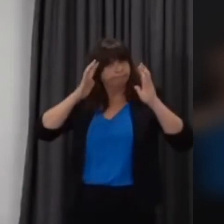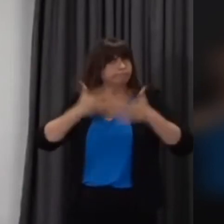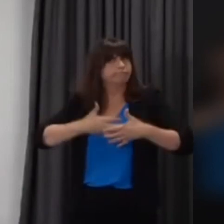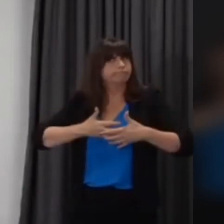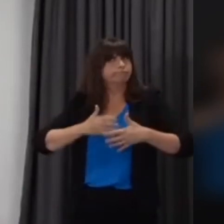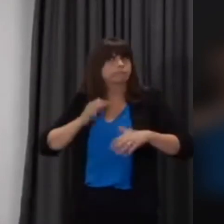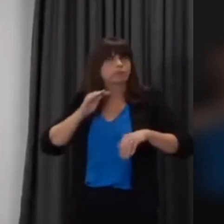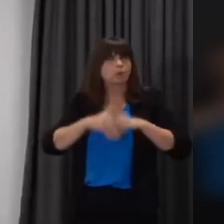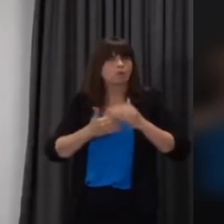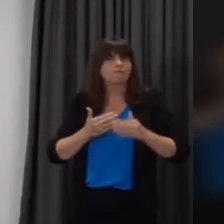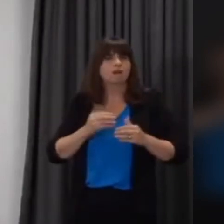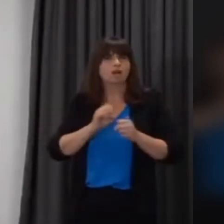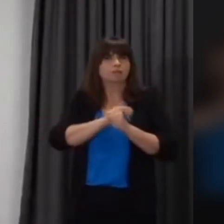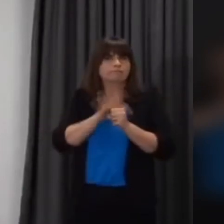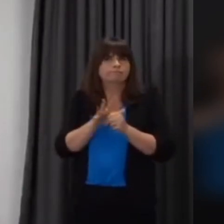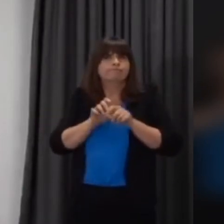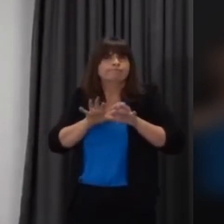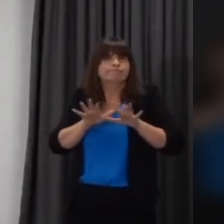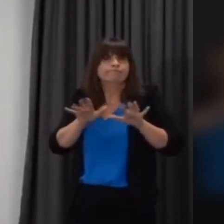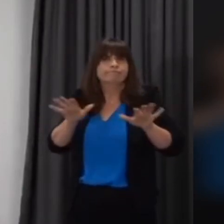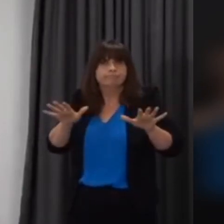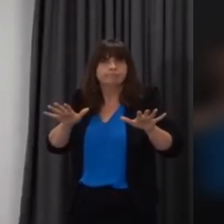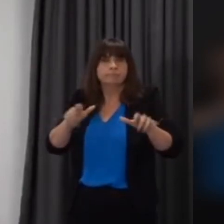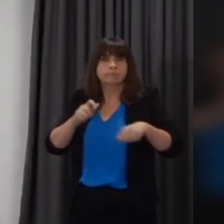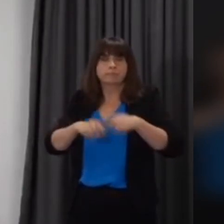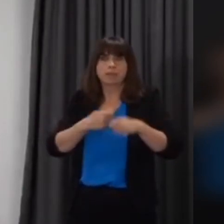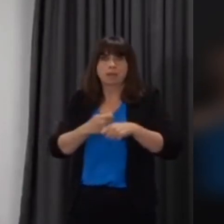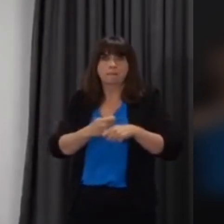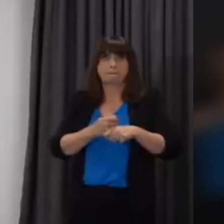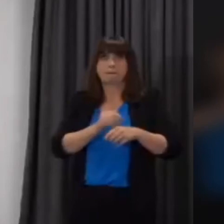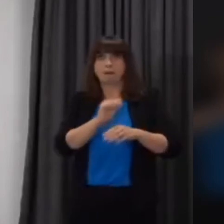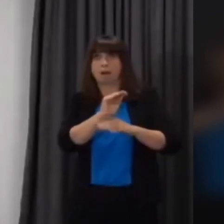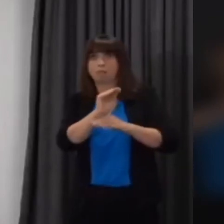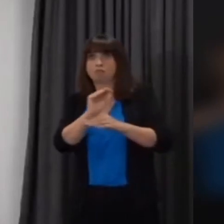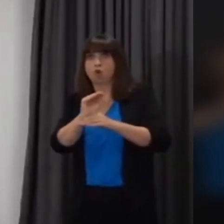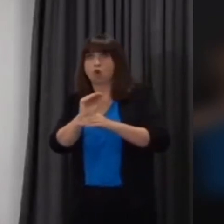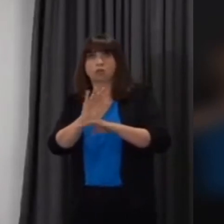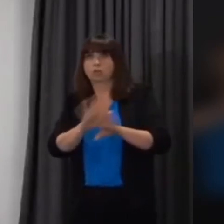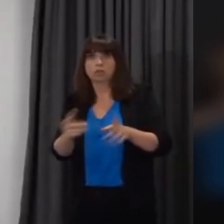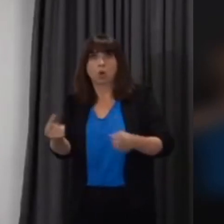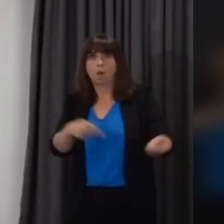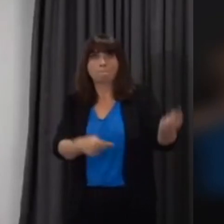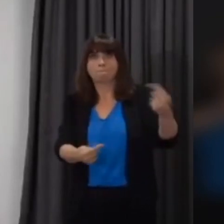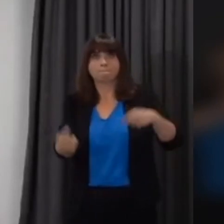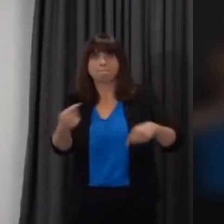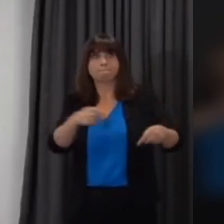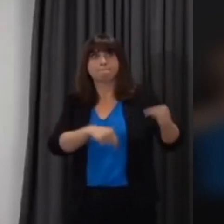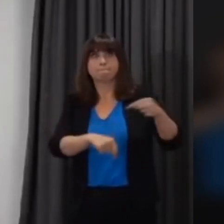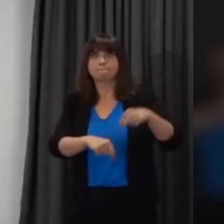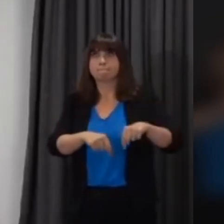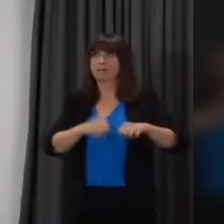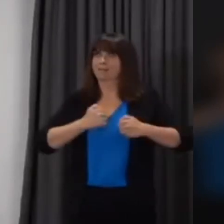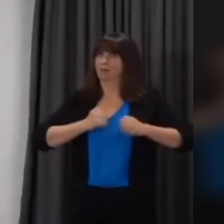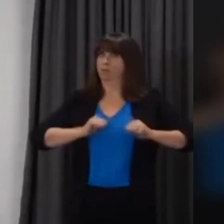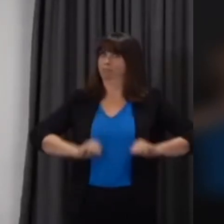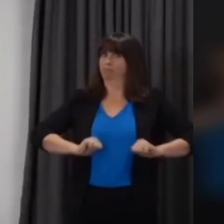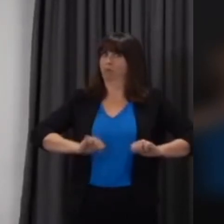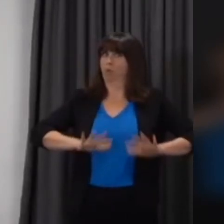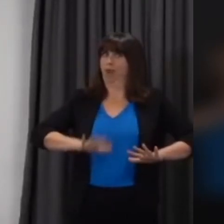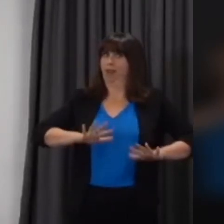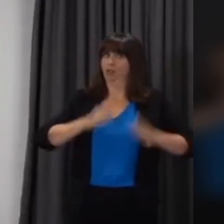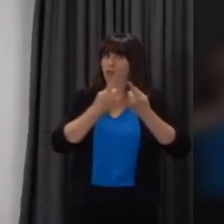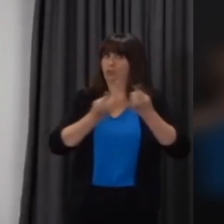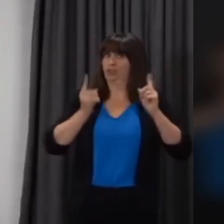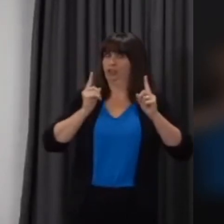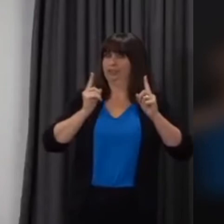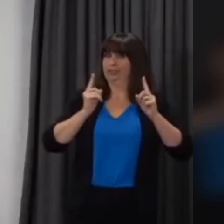potential impact of COVID-19 on our ability to recruit international students to universities and Wales and